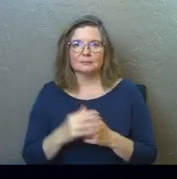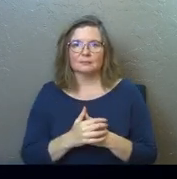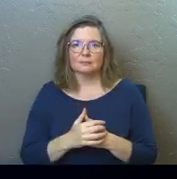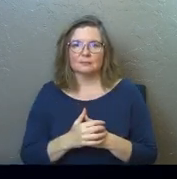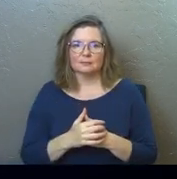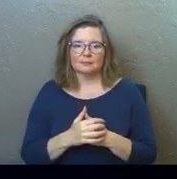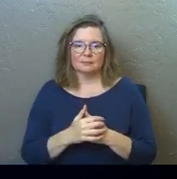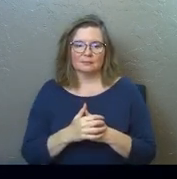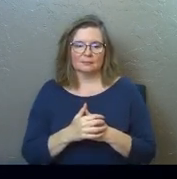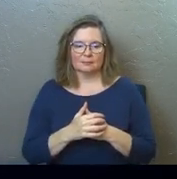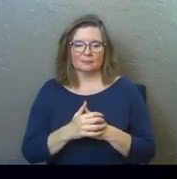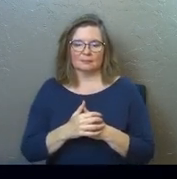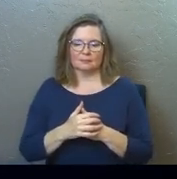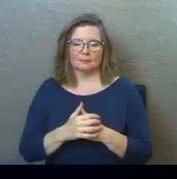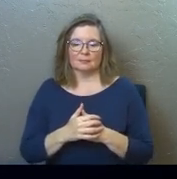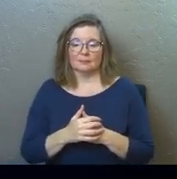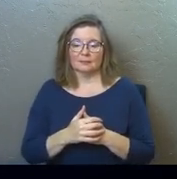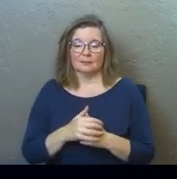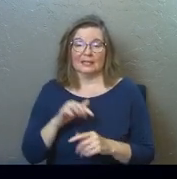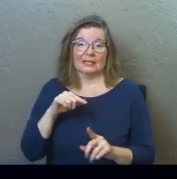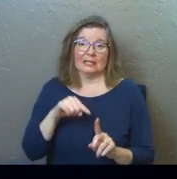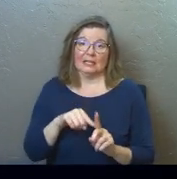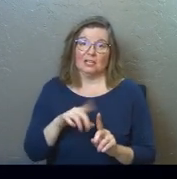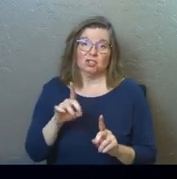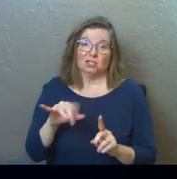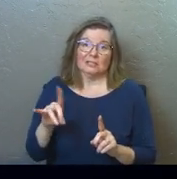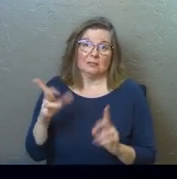I don't deal with any of that. He just did.